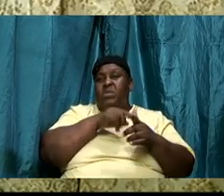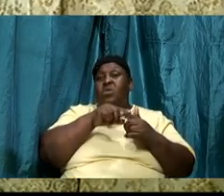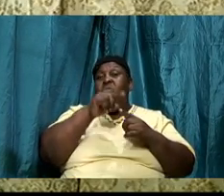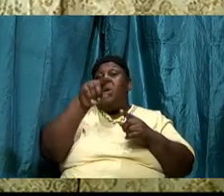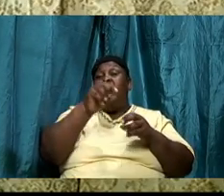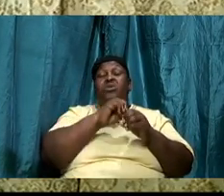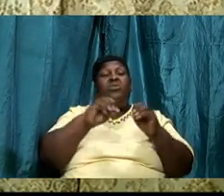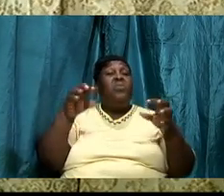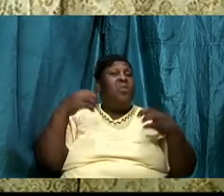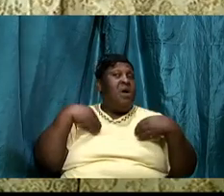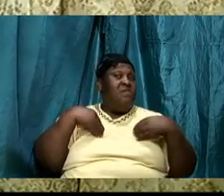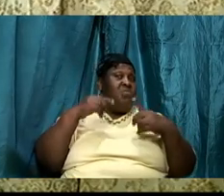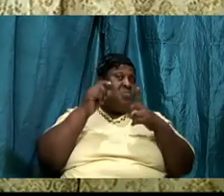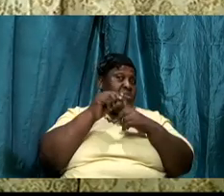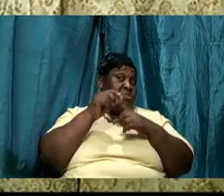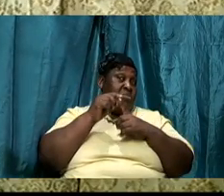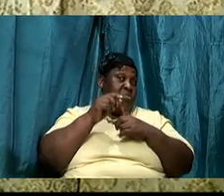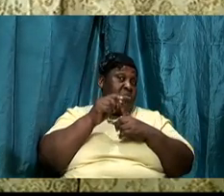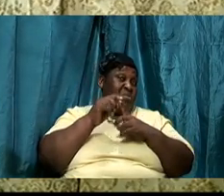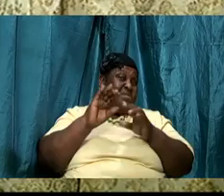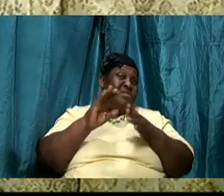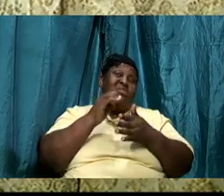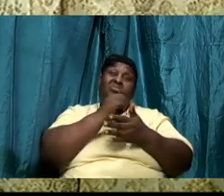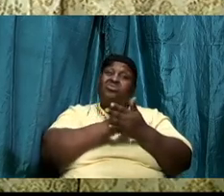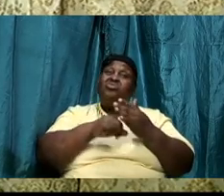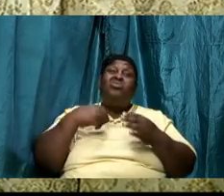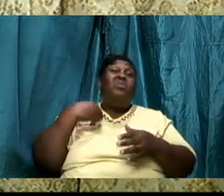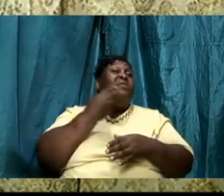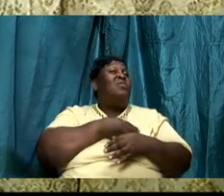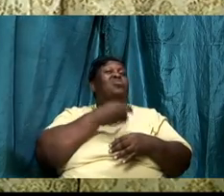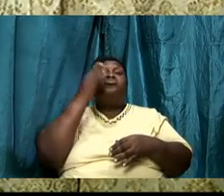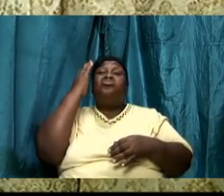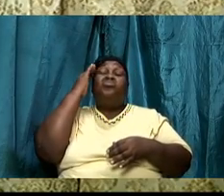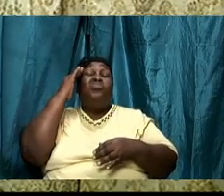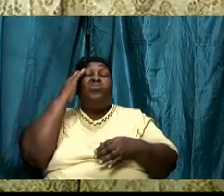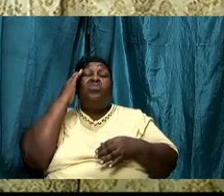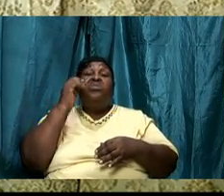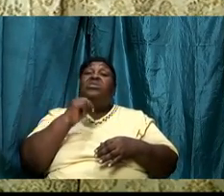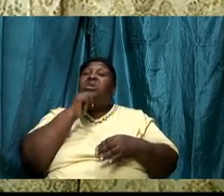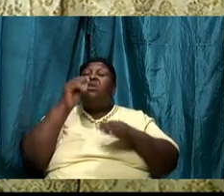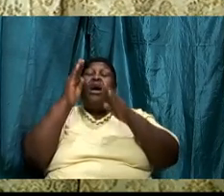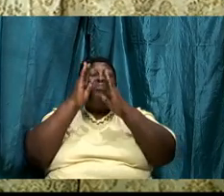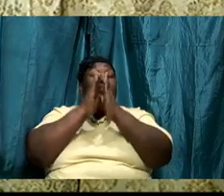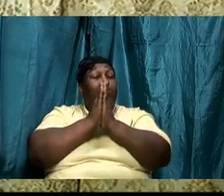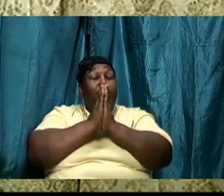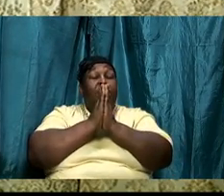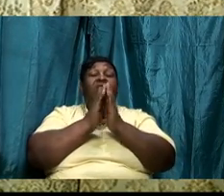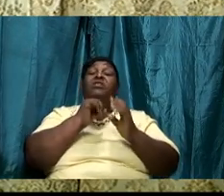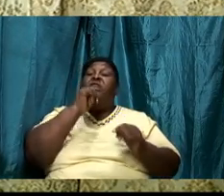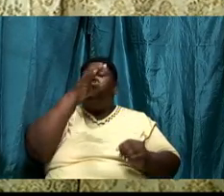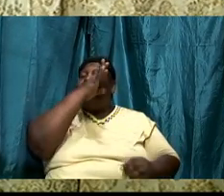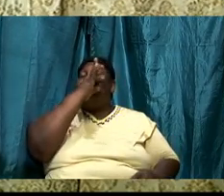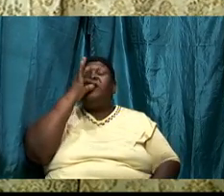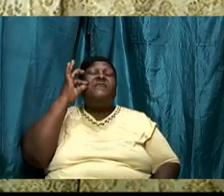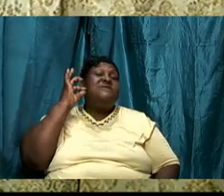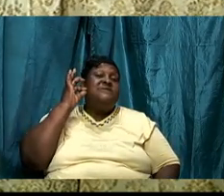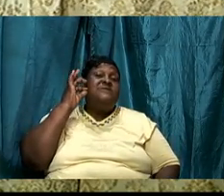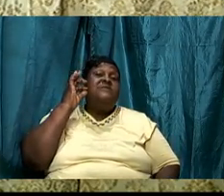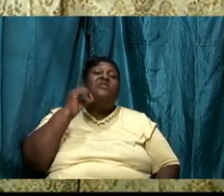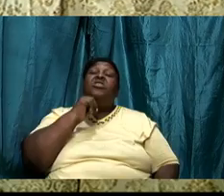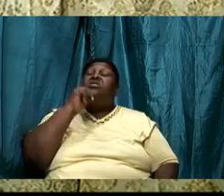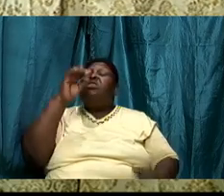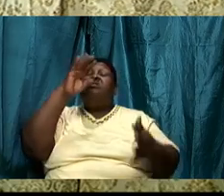that you know some of us know why we know we not praying we know we not fasting we know we not in the word